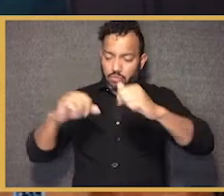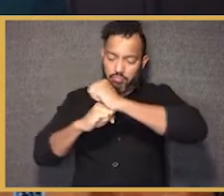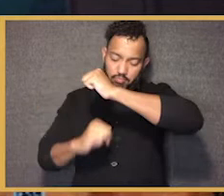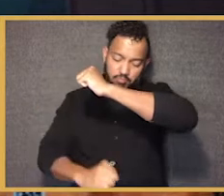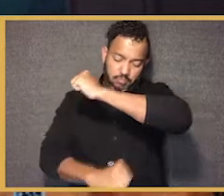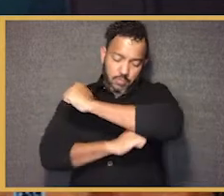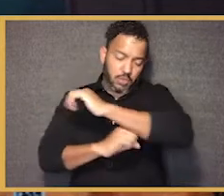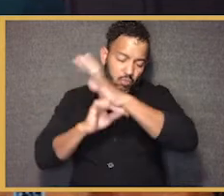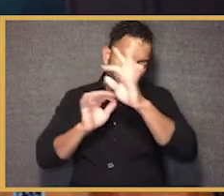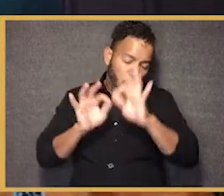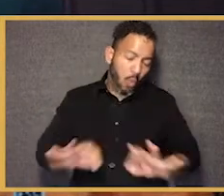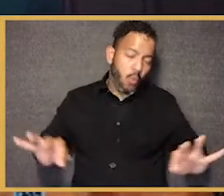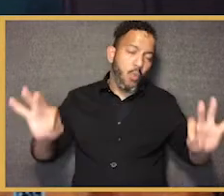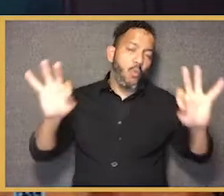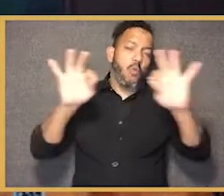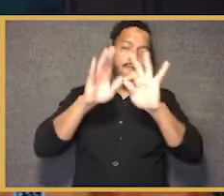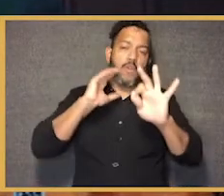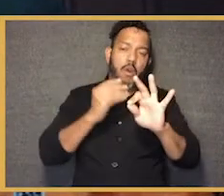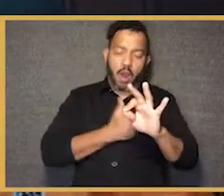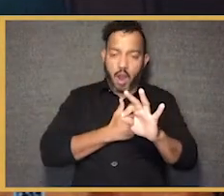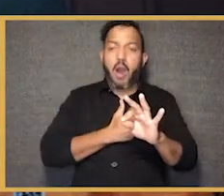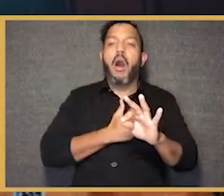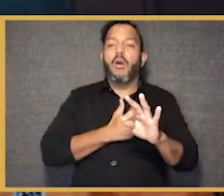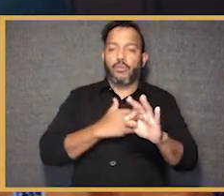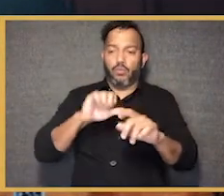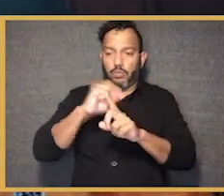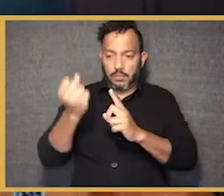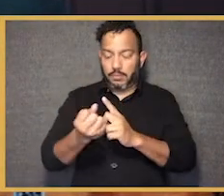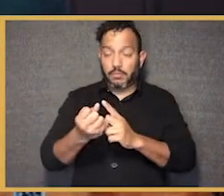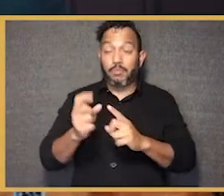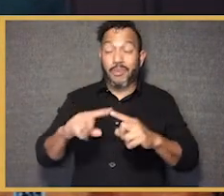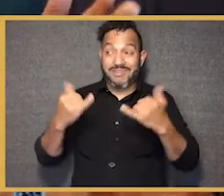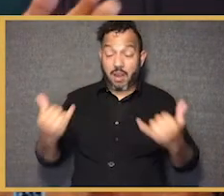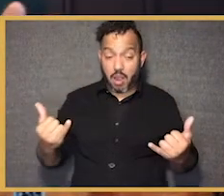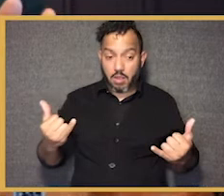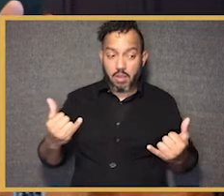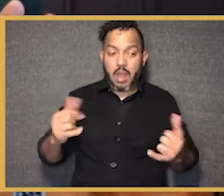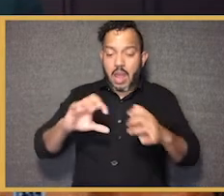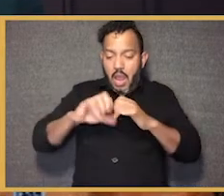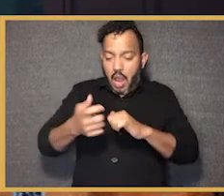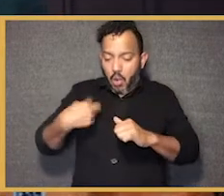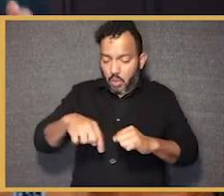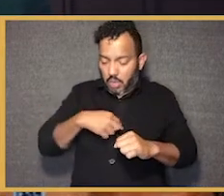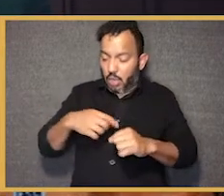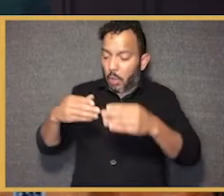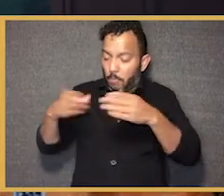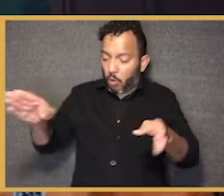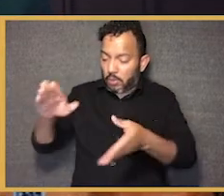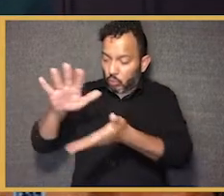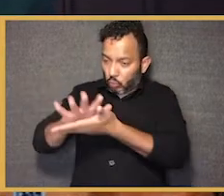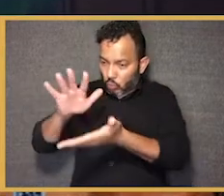society. So for me, the question is, how do we ensure public